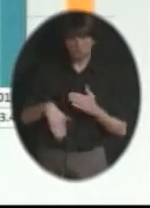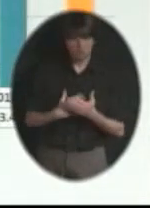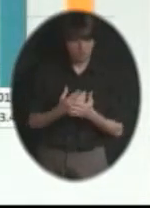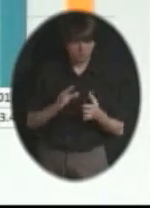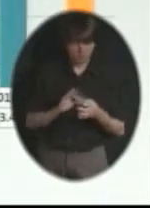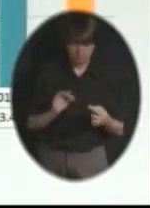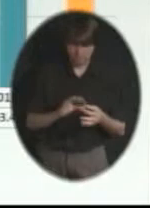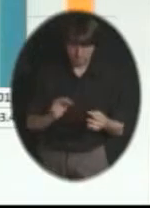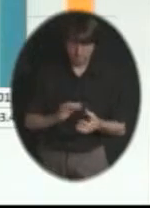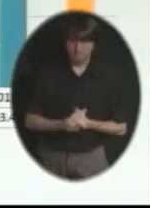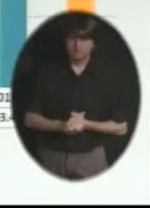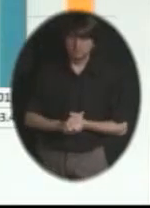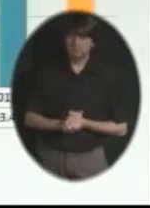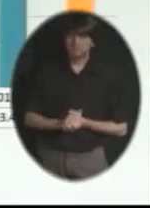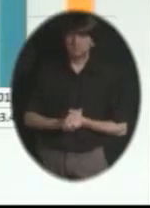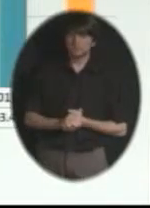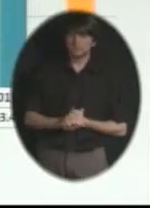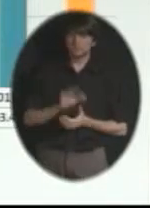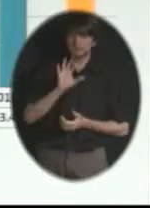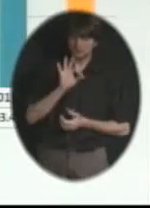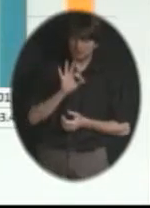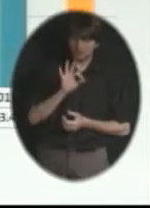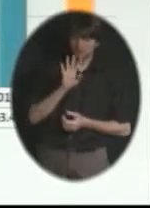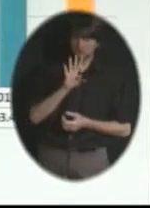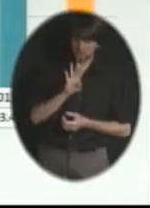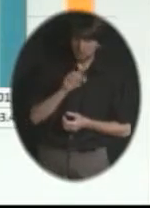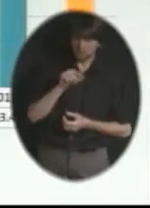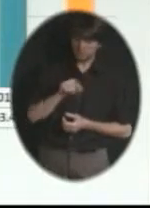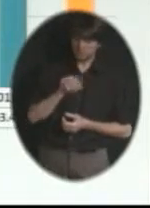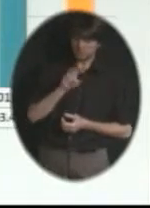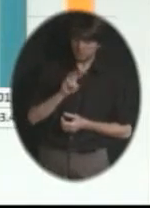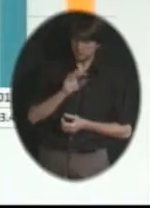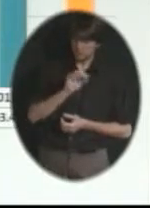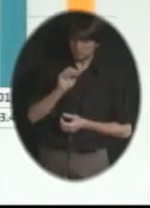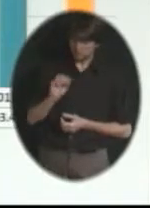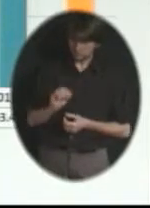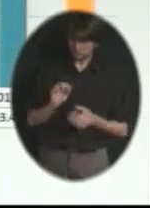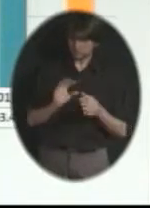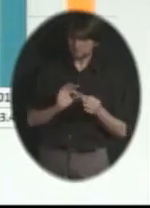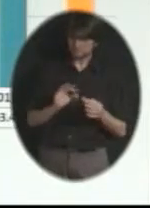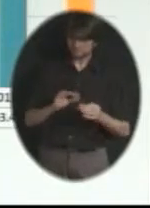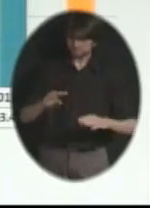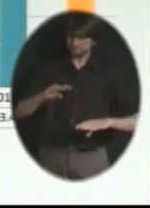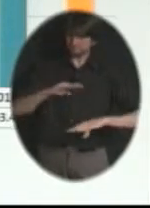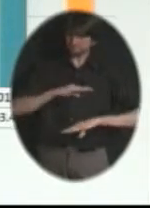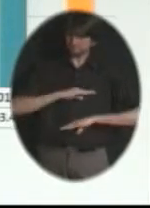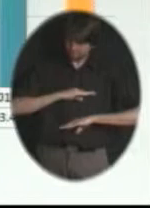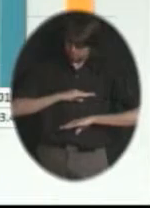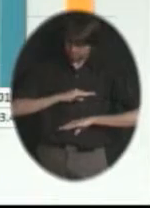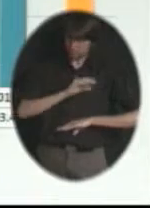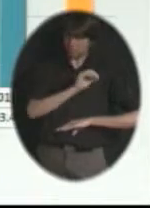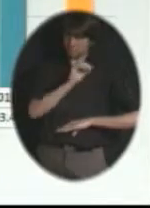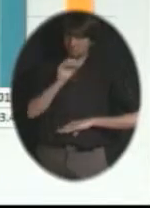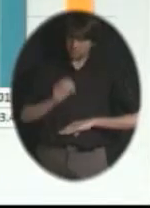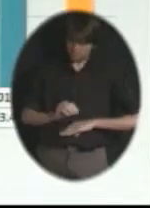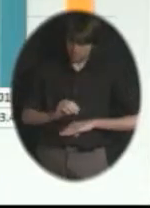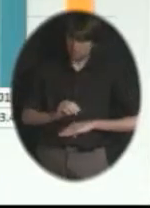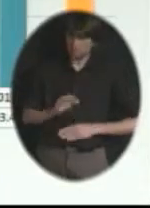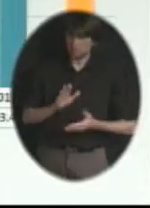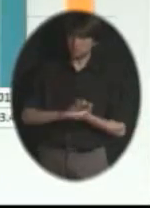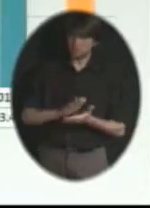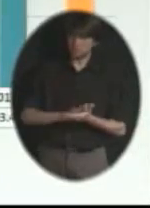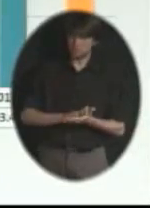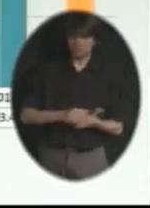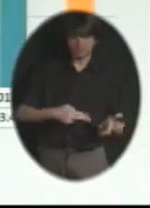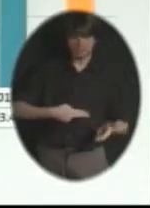comments. 94.6% say they are satisfied with the Olathe Public Schools and give us a high rating. And that's very